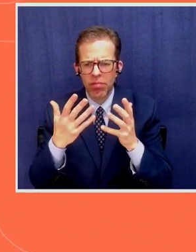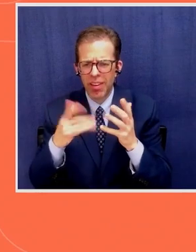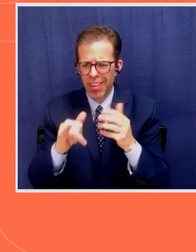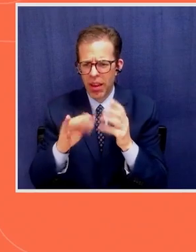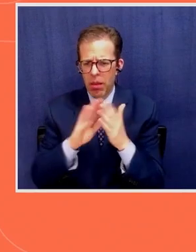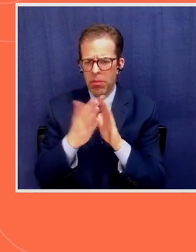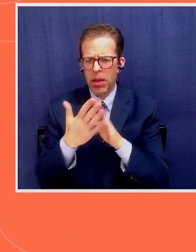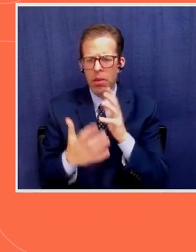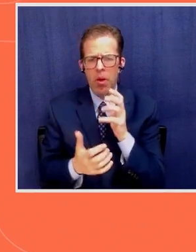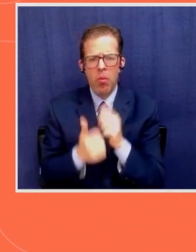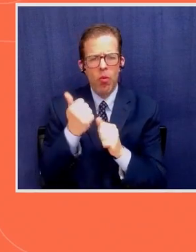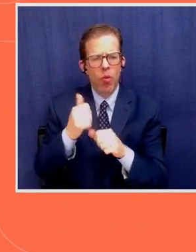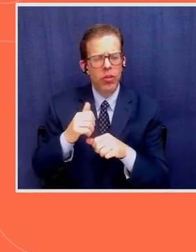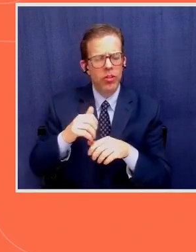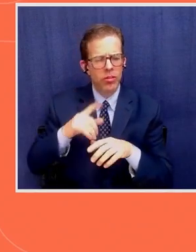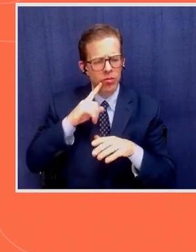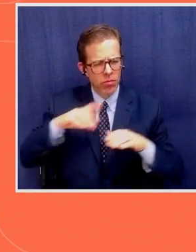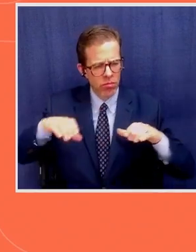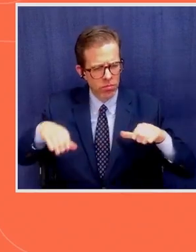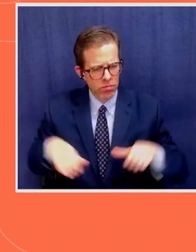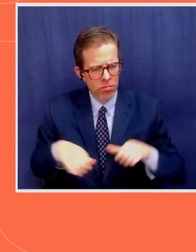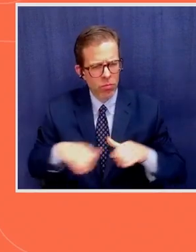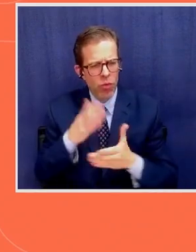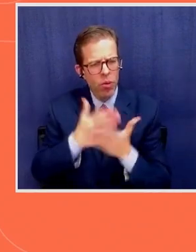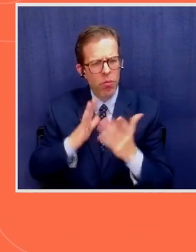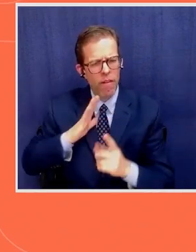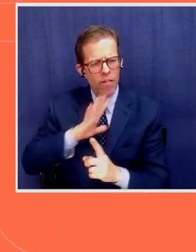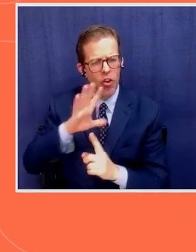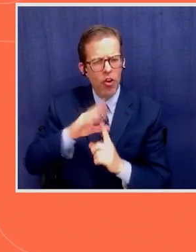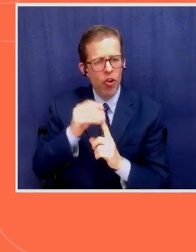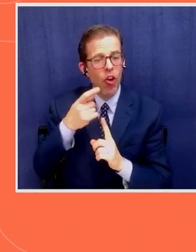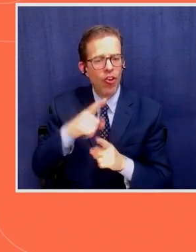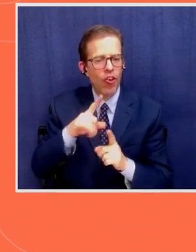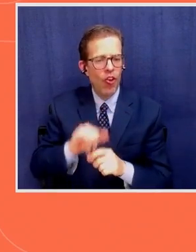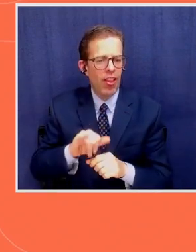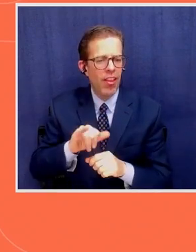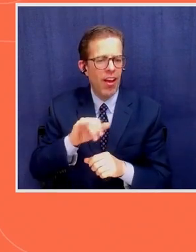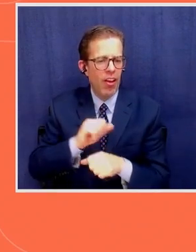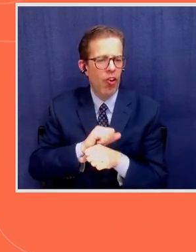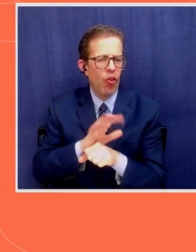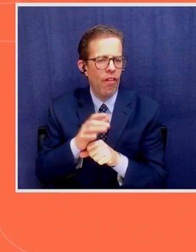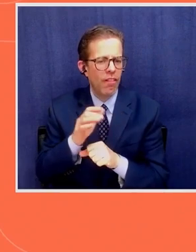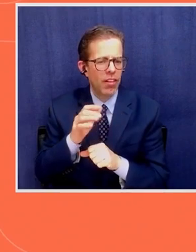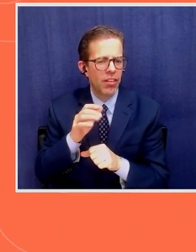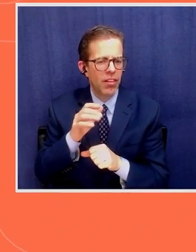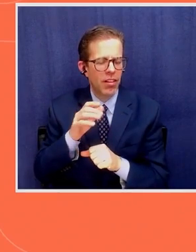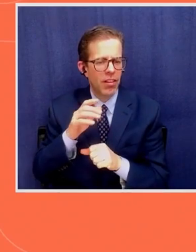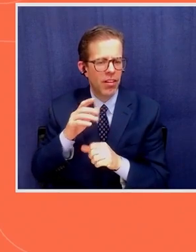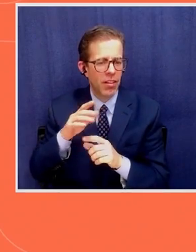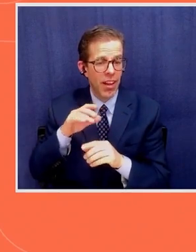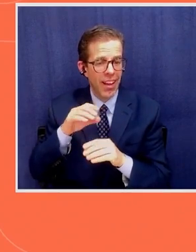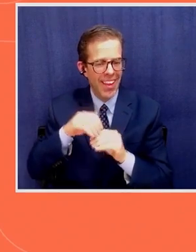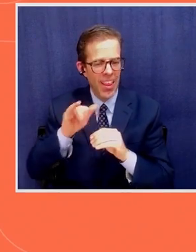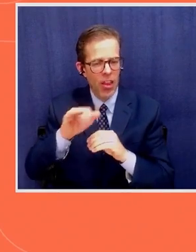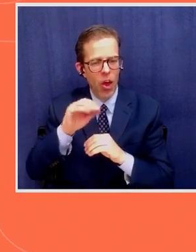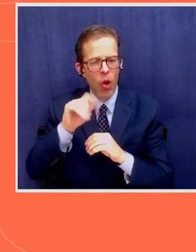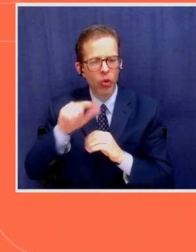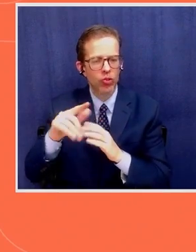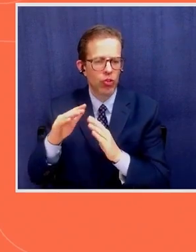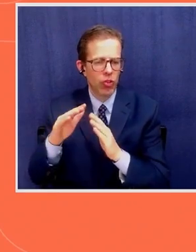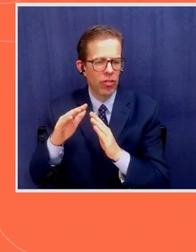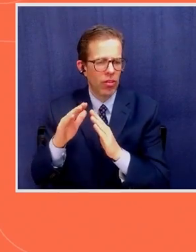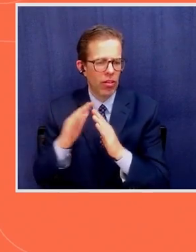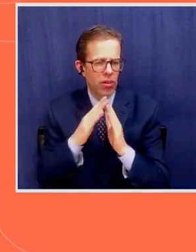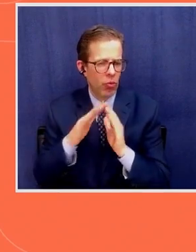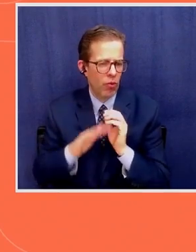culture across all of those 199 coastal communities of the Pacific. And I think that brings forth a